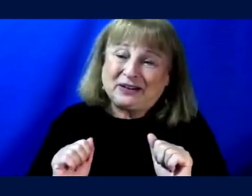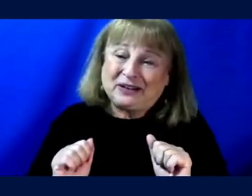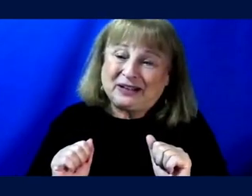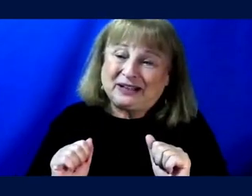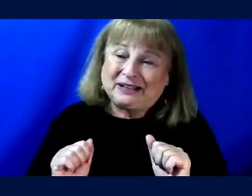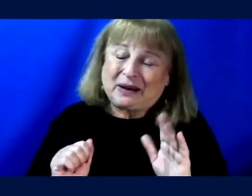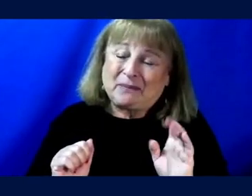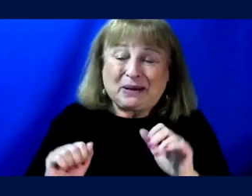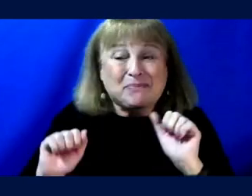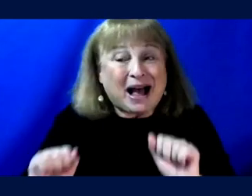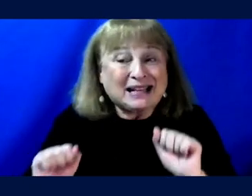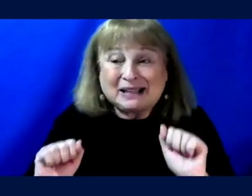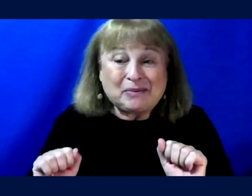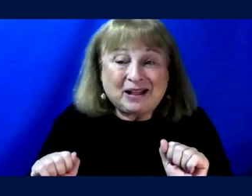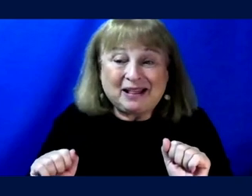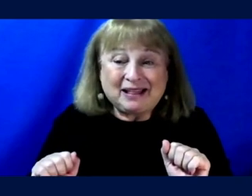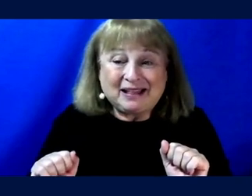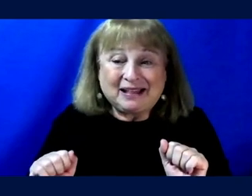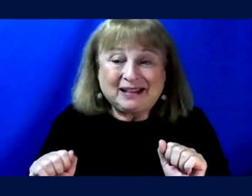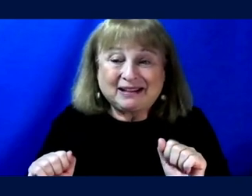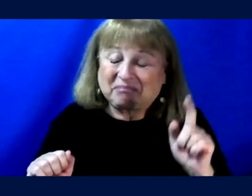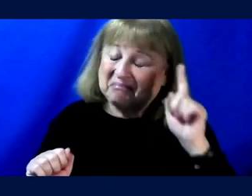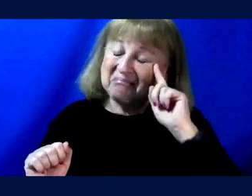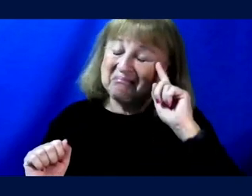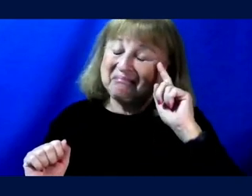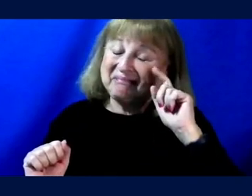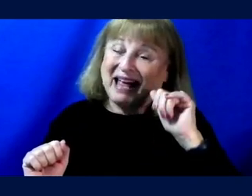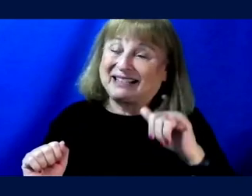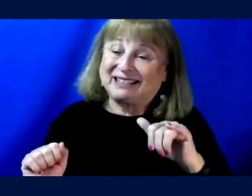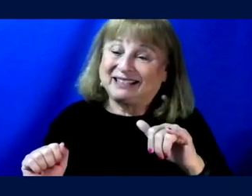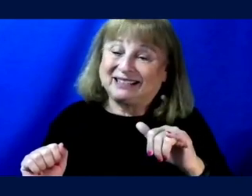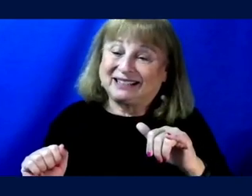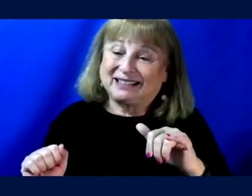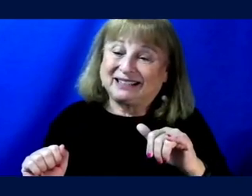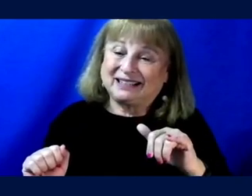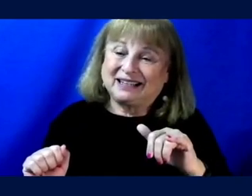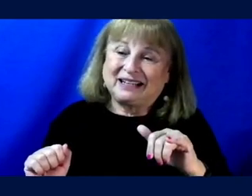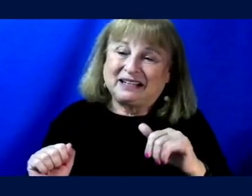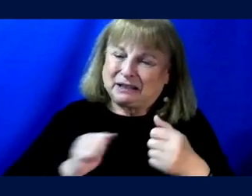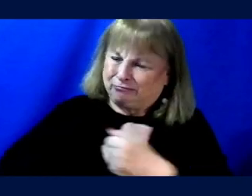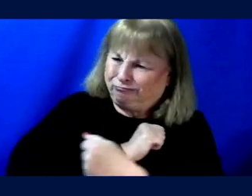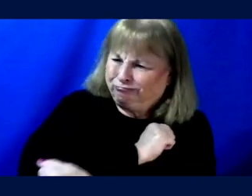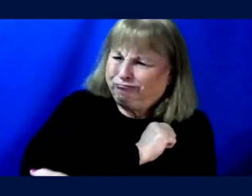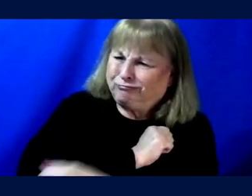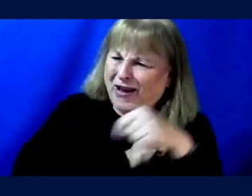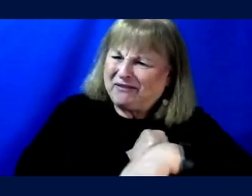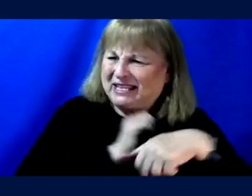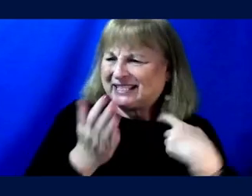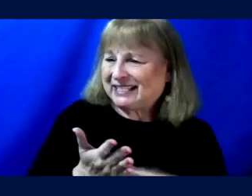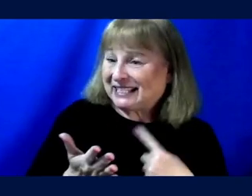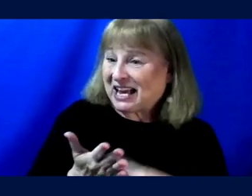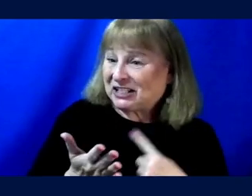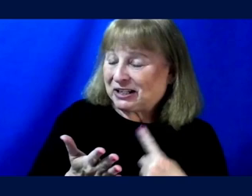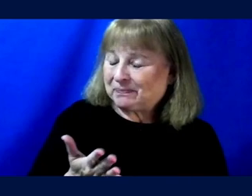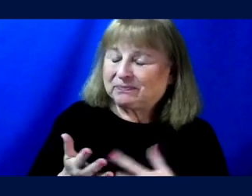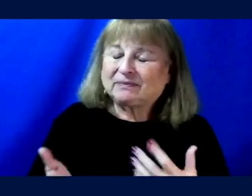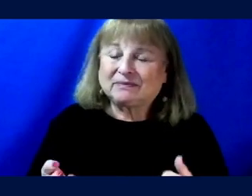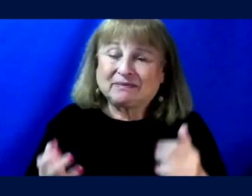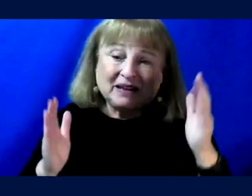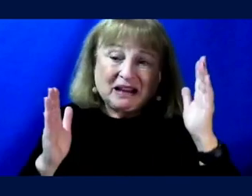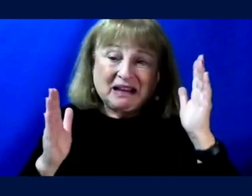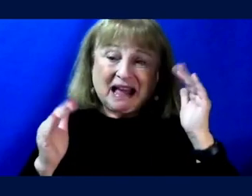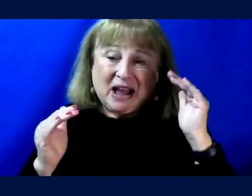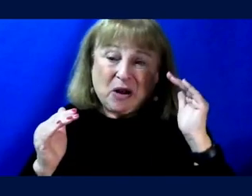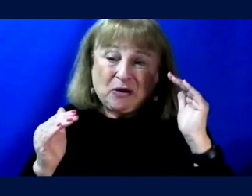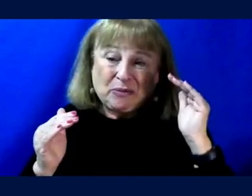could be possible. And, and, I think is the, the underpinning of, of, of this discussion. So that's what I hope that,